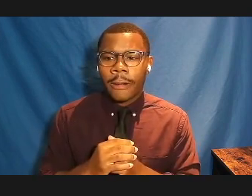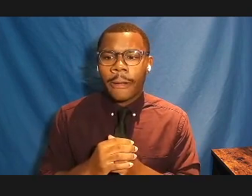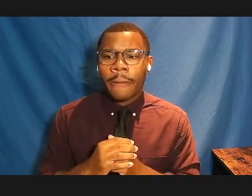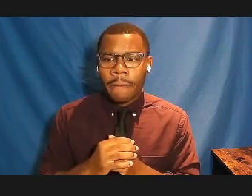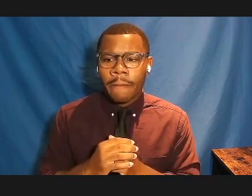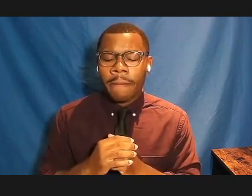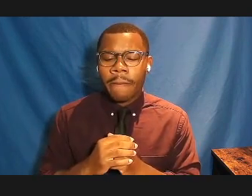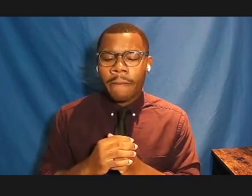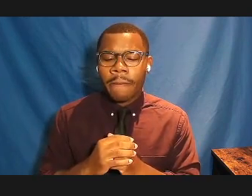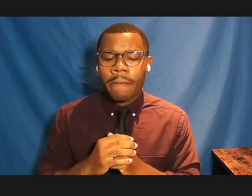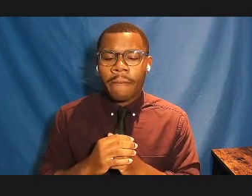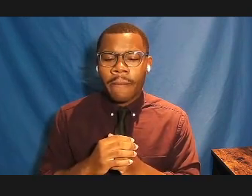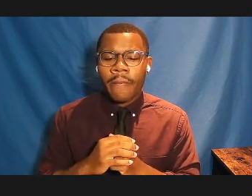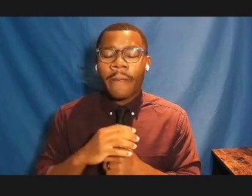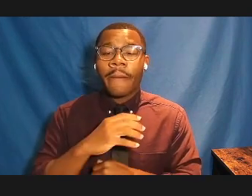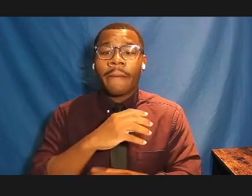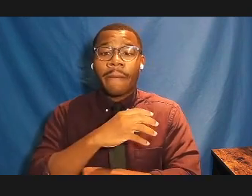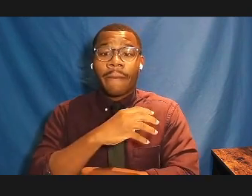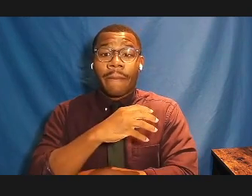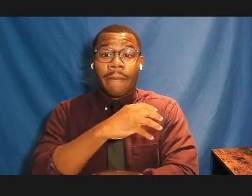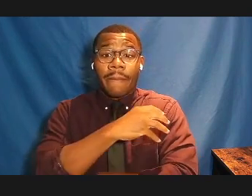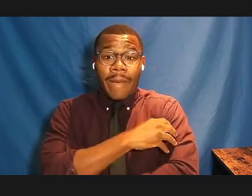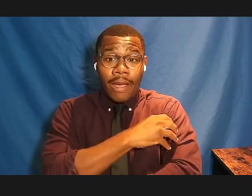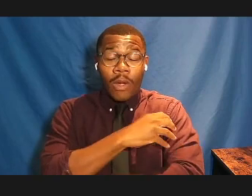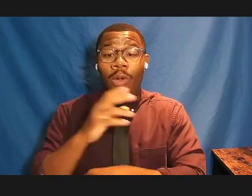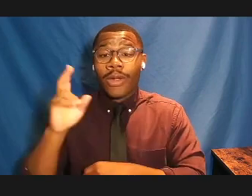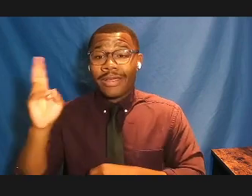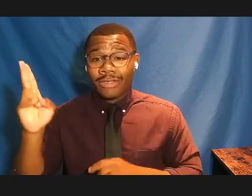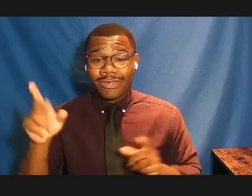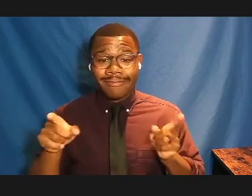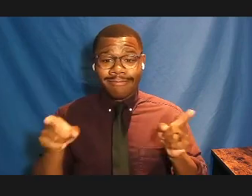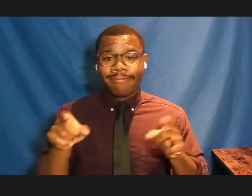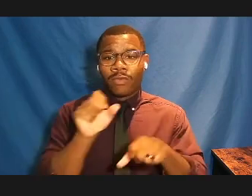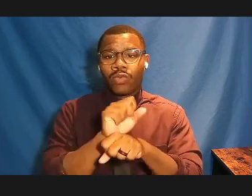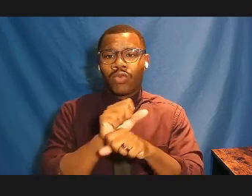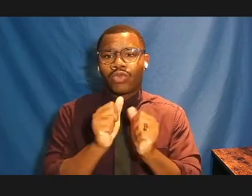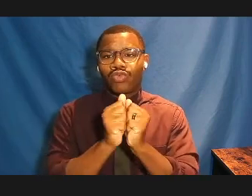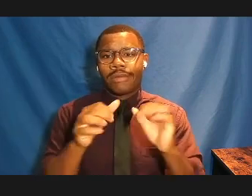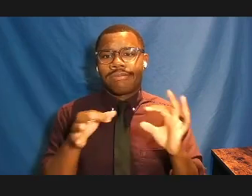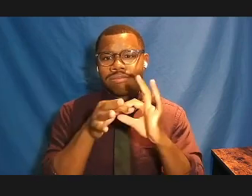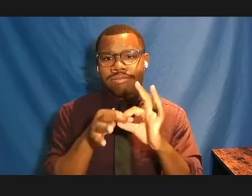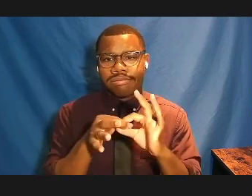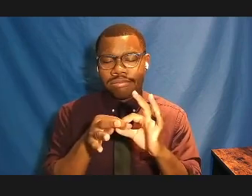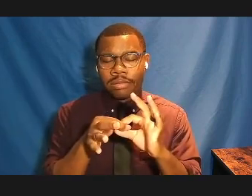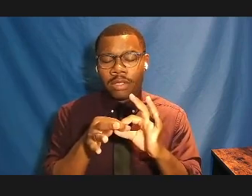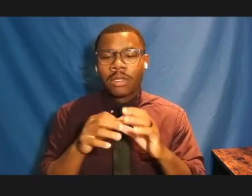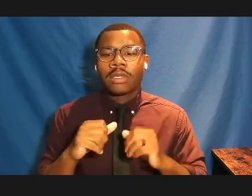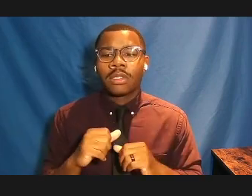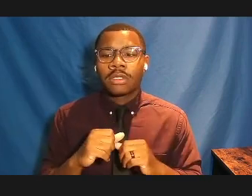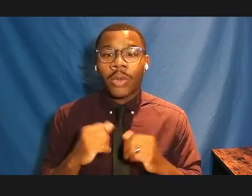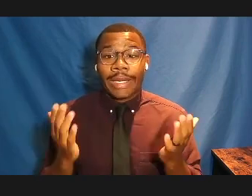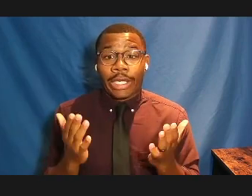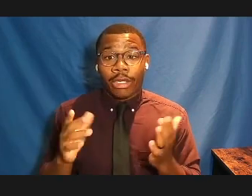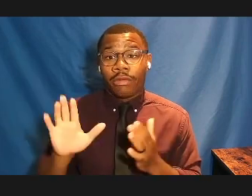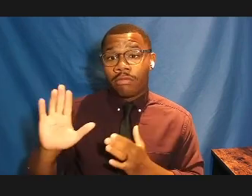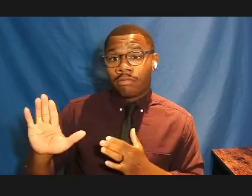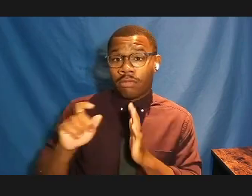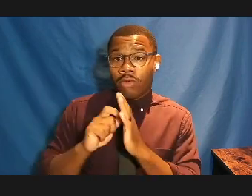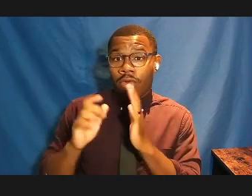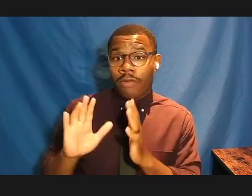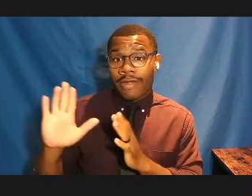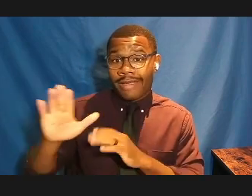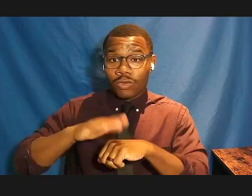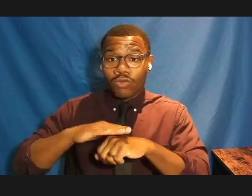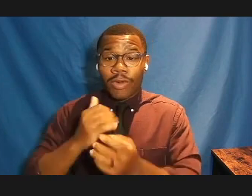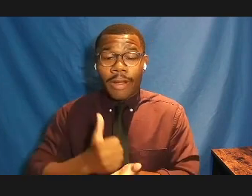That power itself works together with history. Here, Foucault's warning helps. And I quote, I don't believe that the question